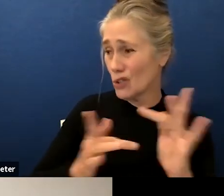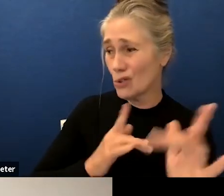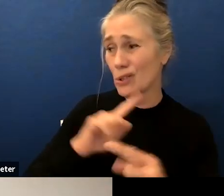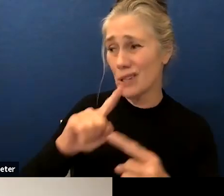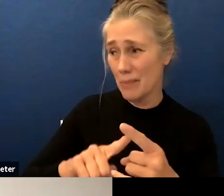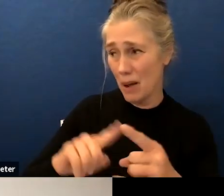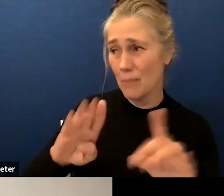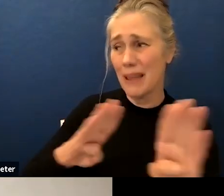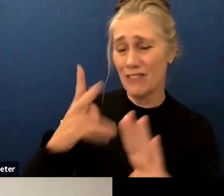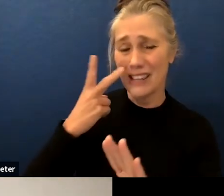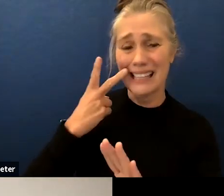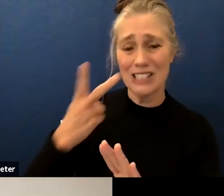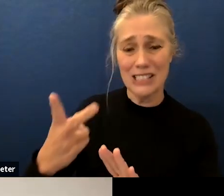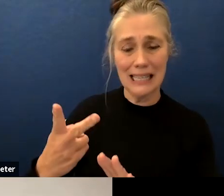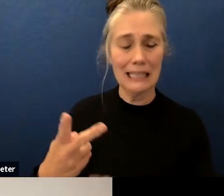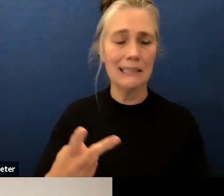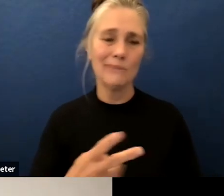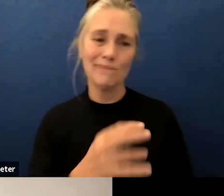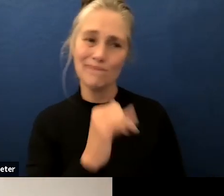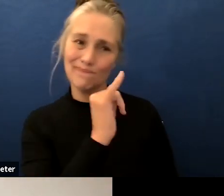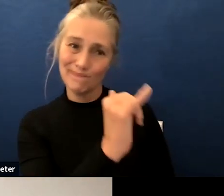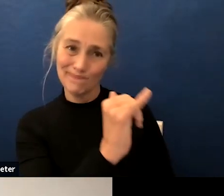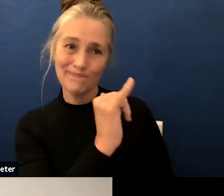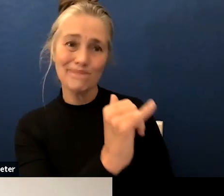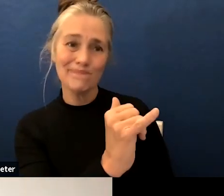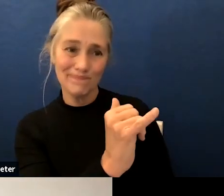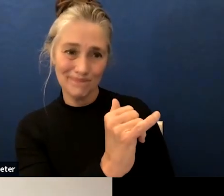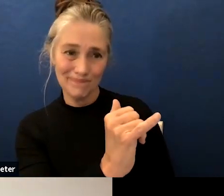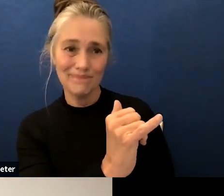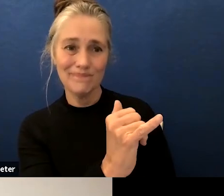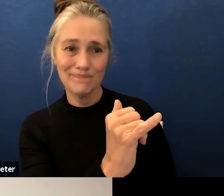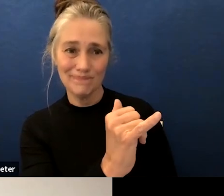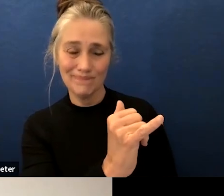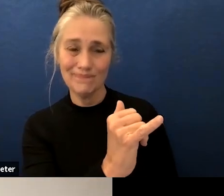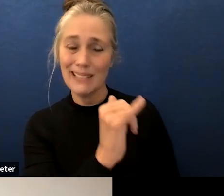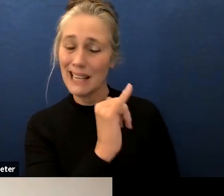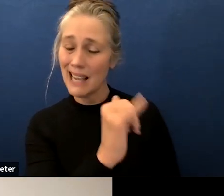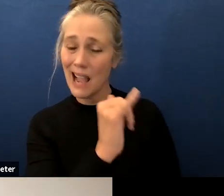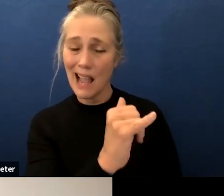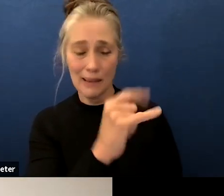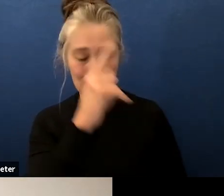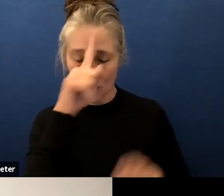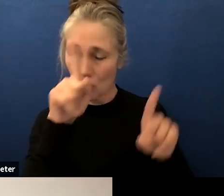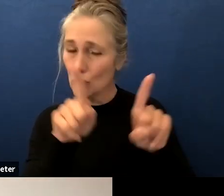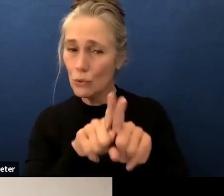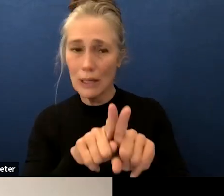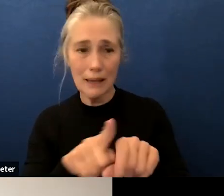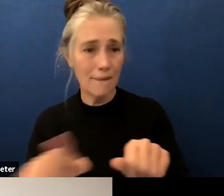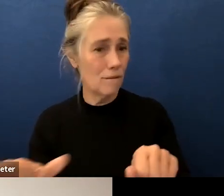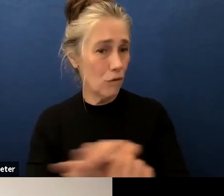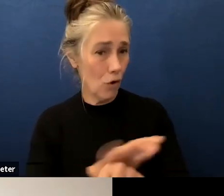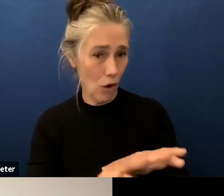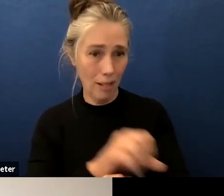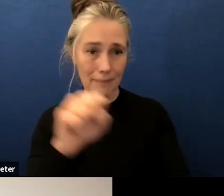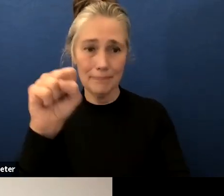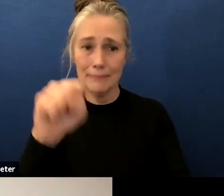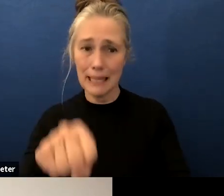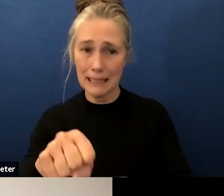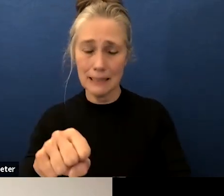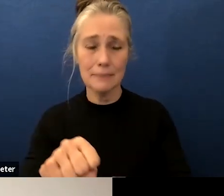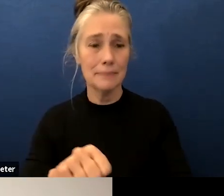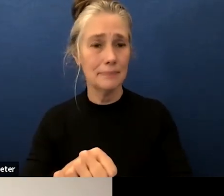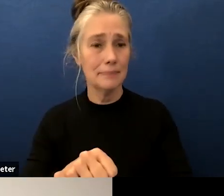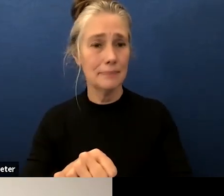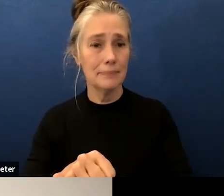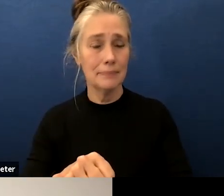i am equally i'm in total agreement that i have never